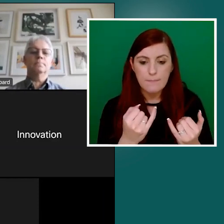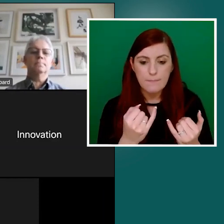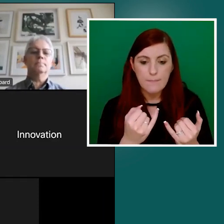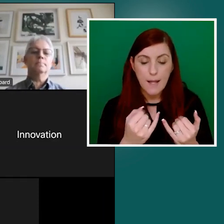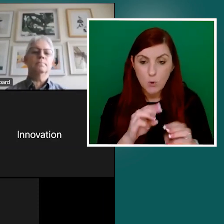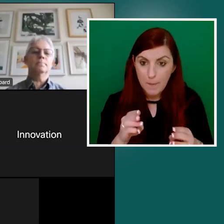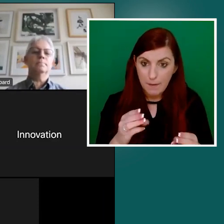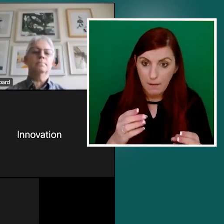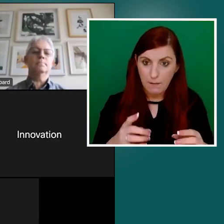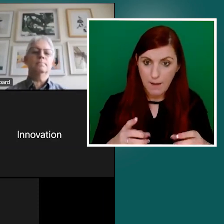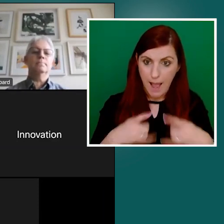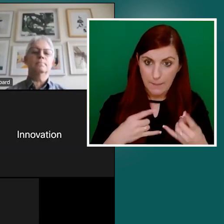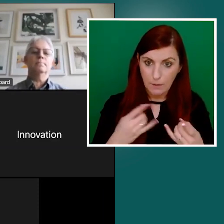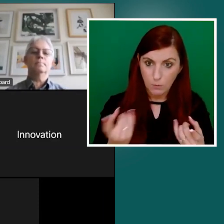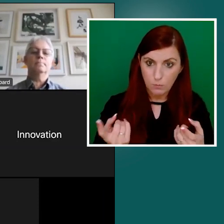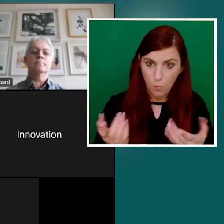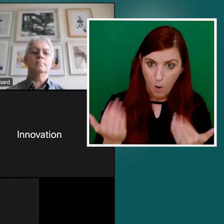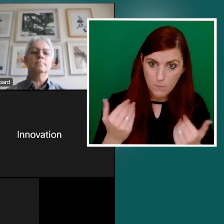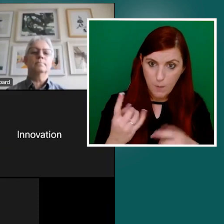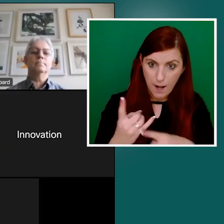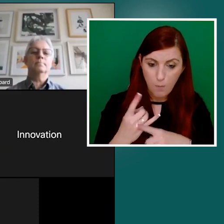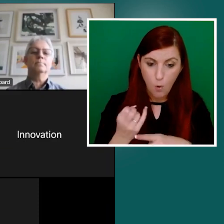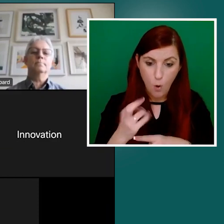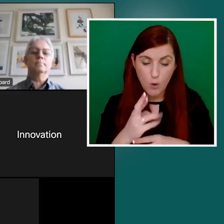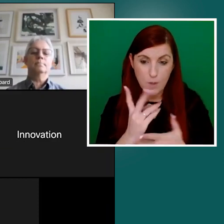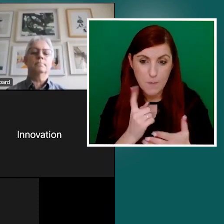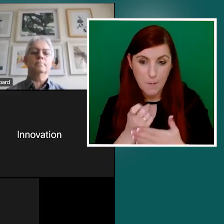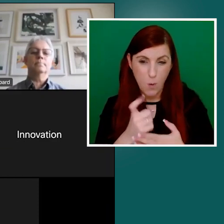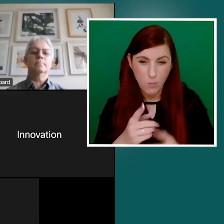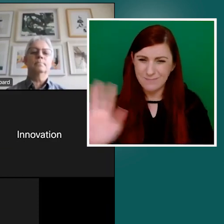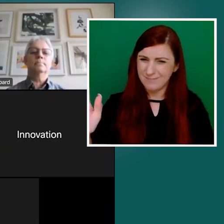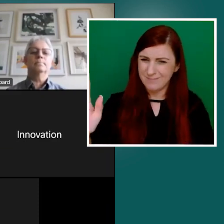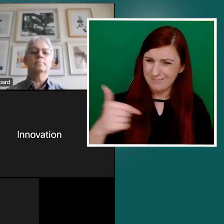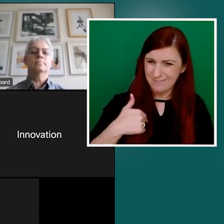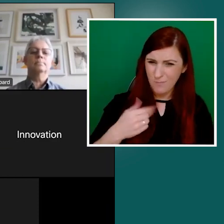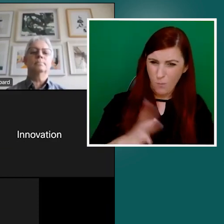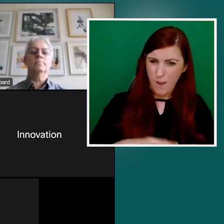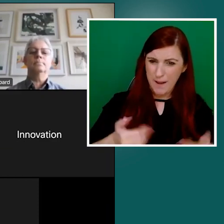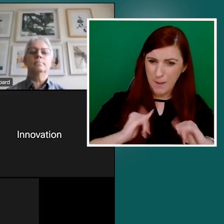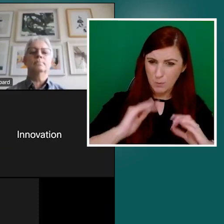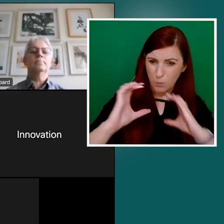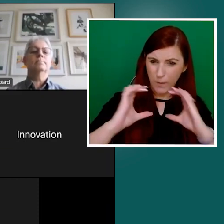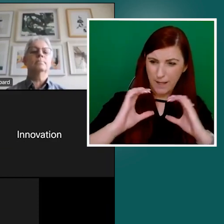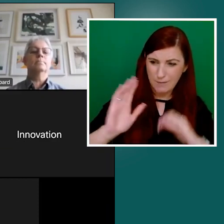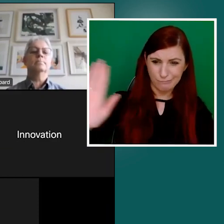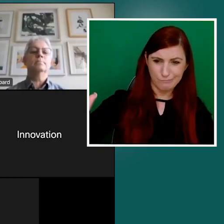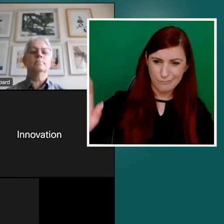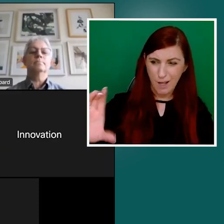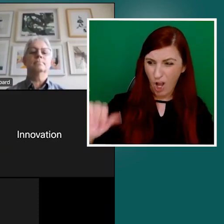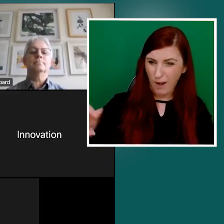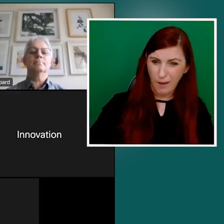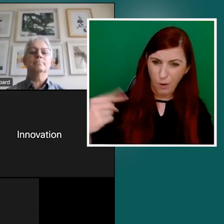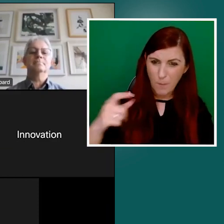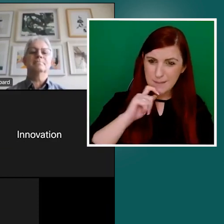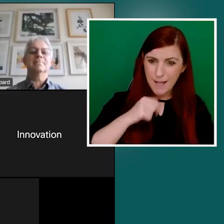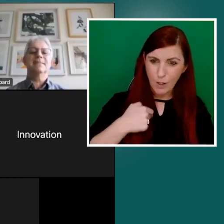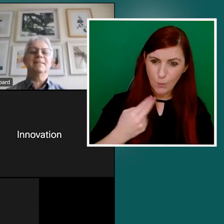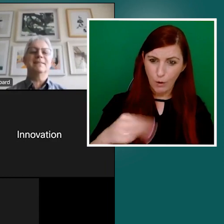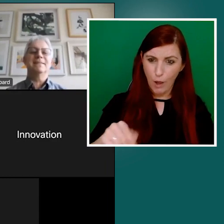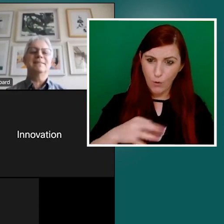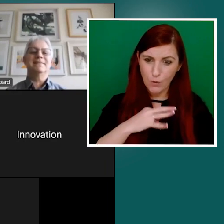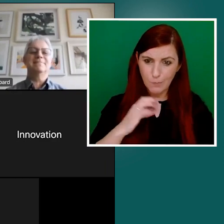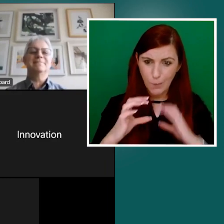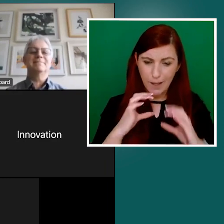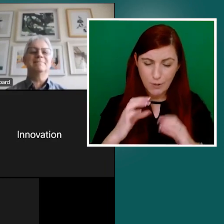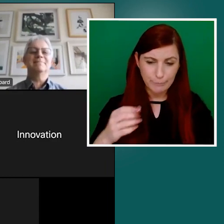we think we think we're good at communicating? Here's Colleen coming in and telling us we're not. By